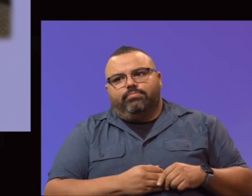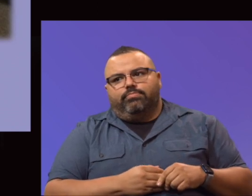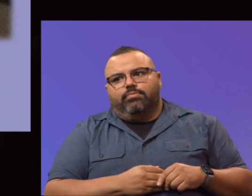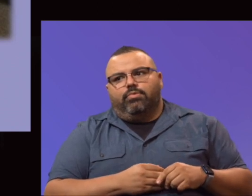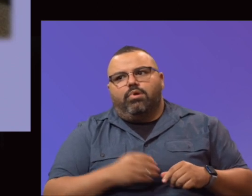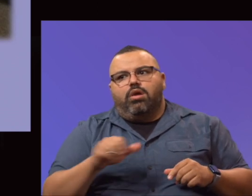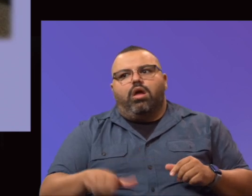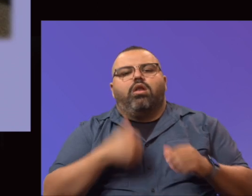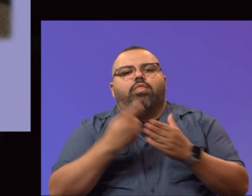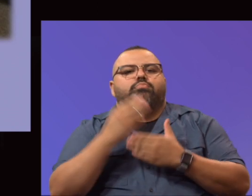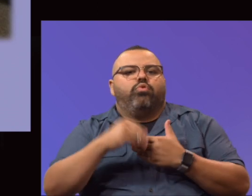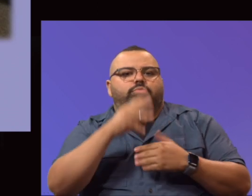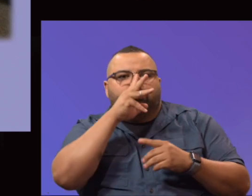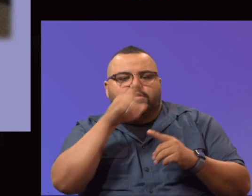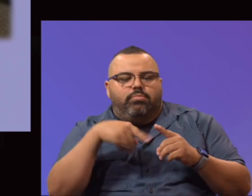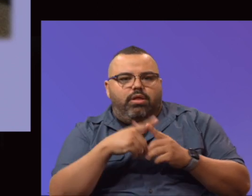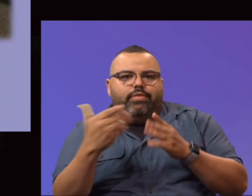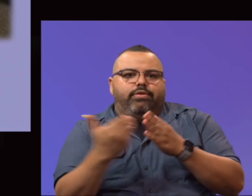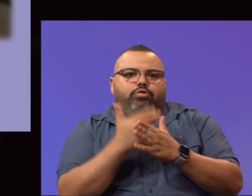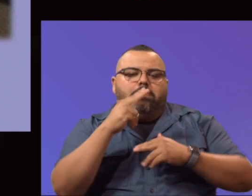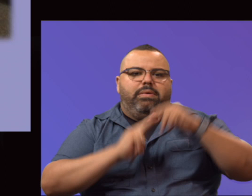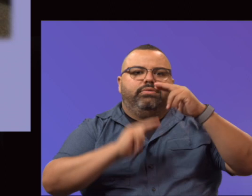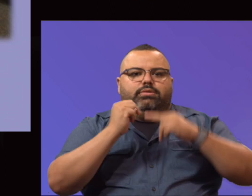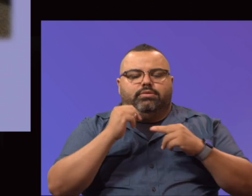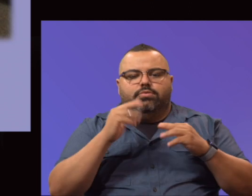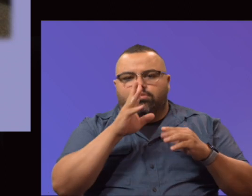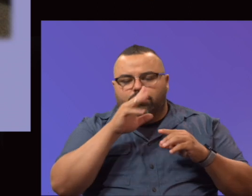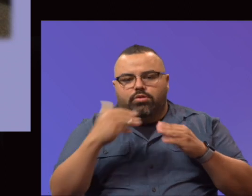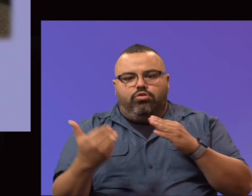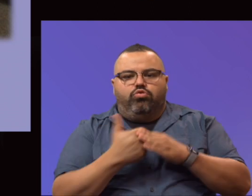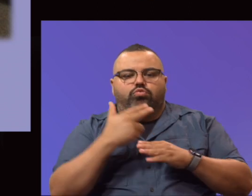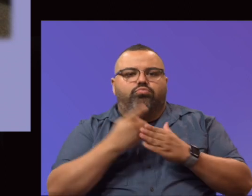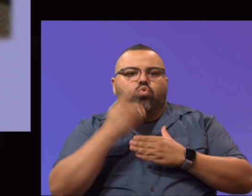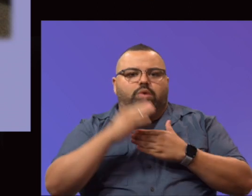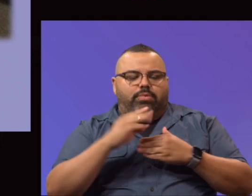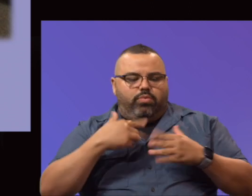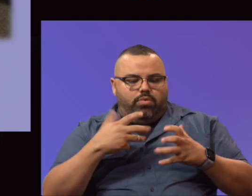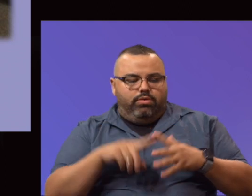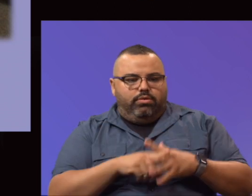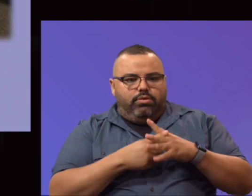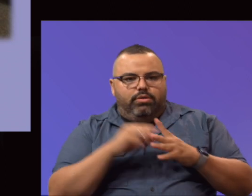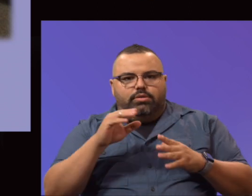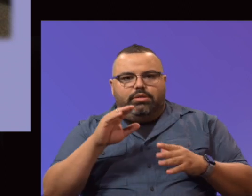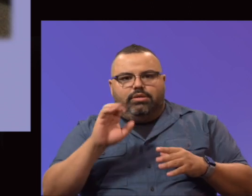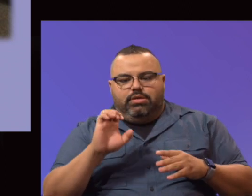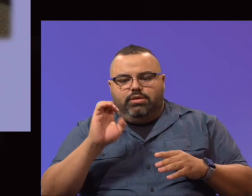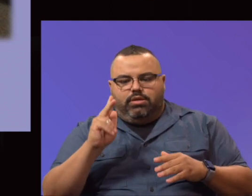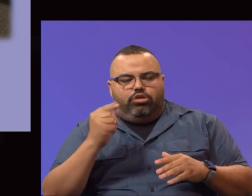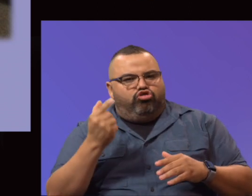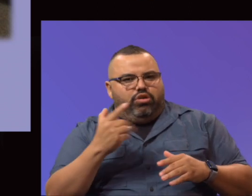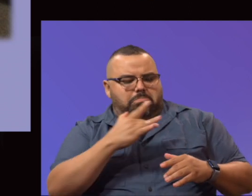Another program. We've talked about our new facilities and we've talked about one of the new programs that we were going to start, which is echocardiography